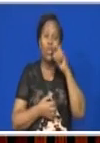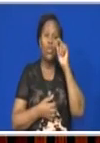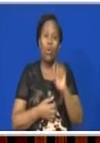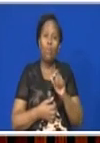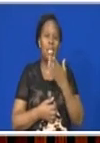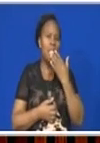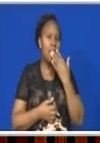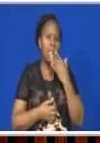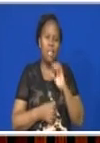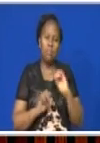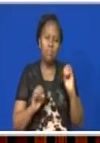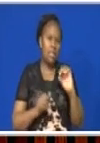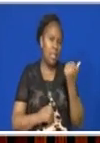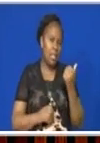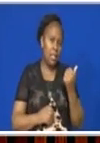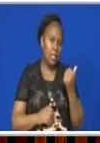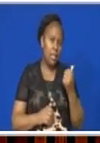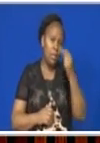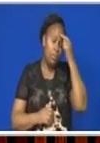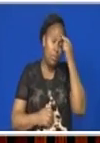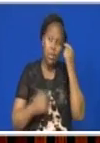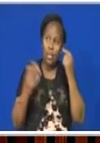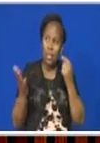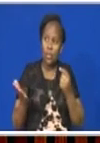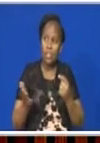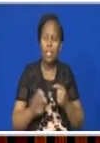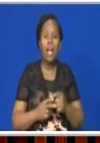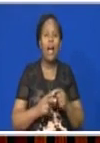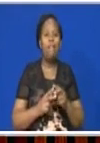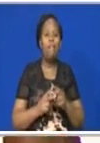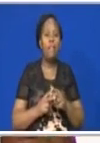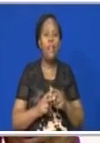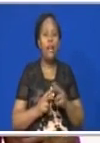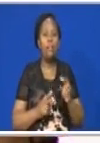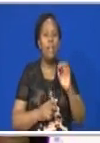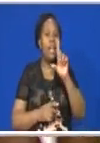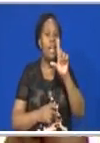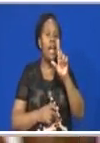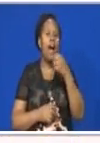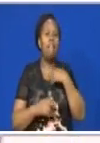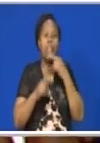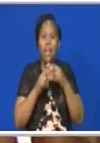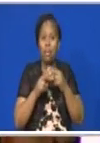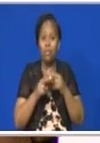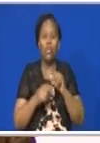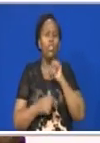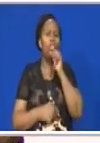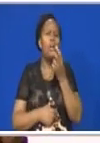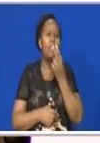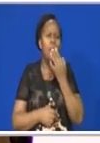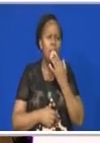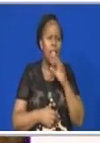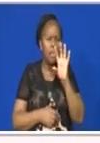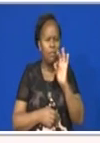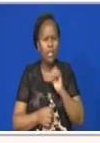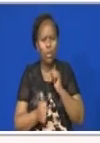not test anything because these reagents are usually labeled. So you don't have to test and find out